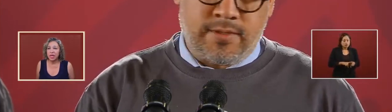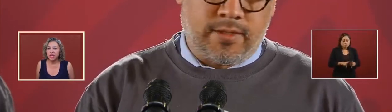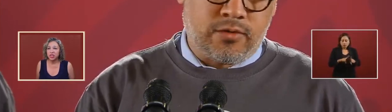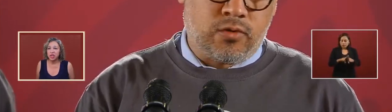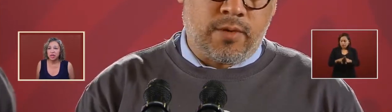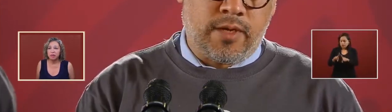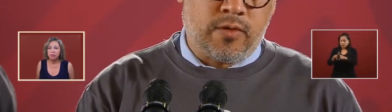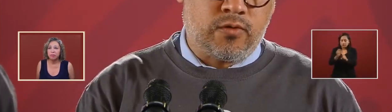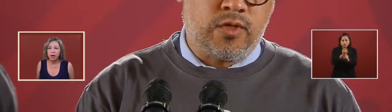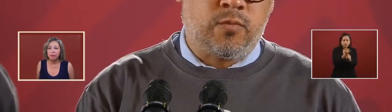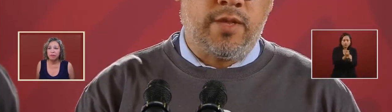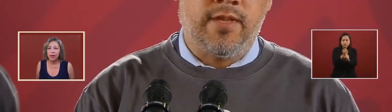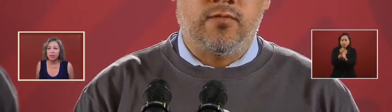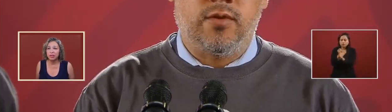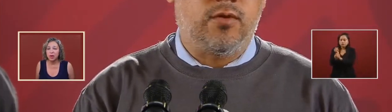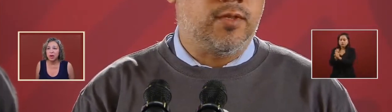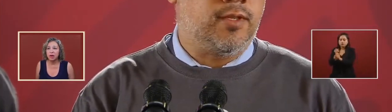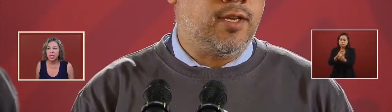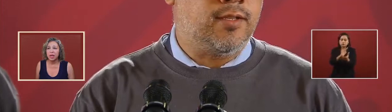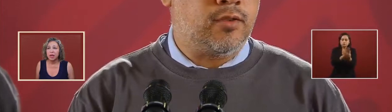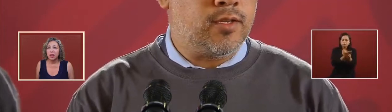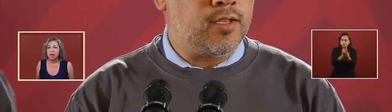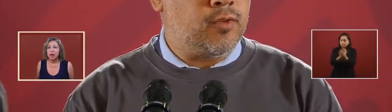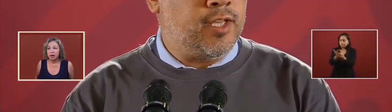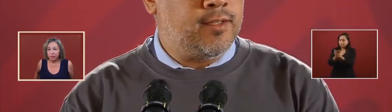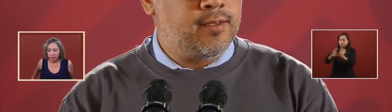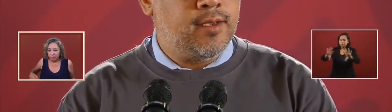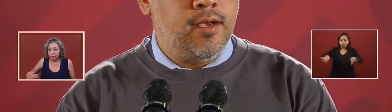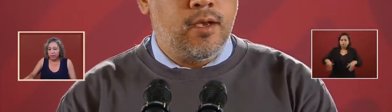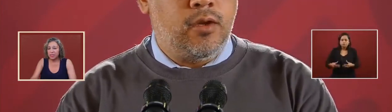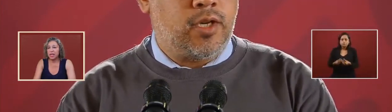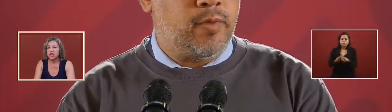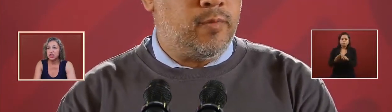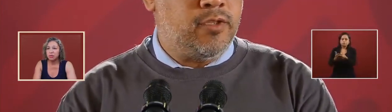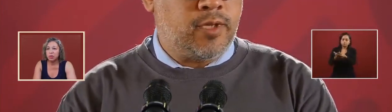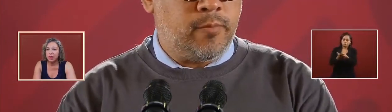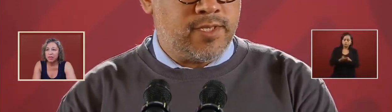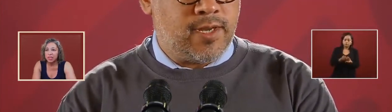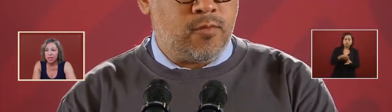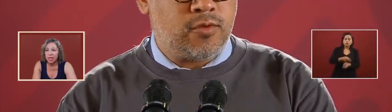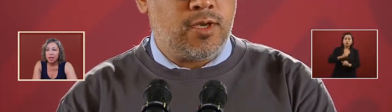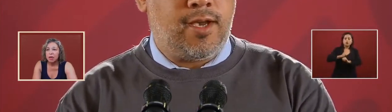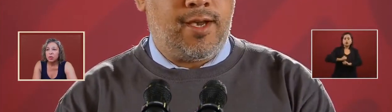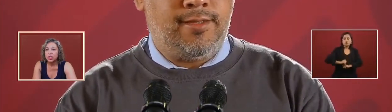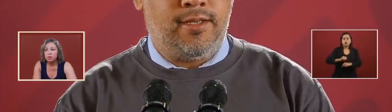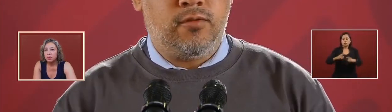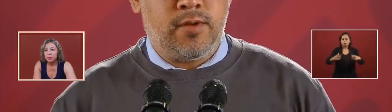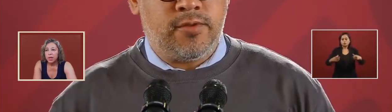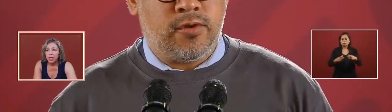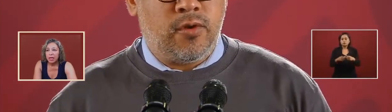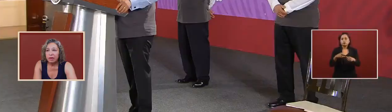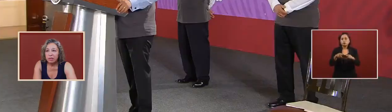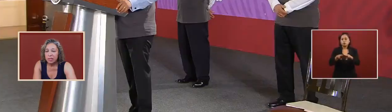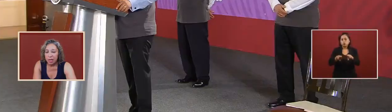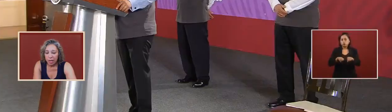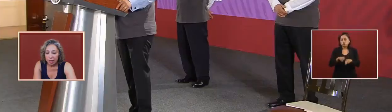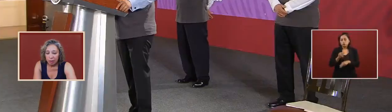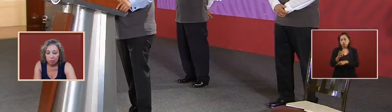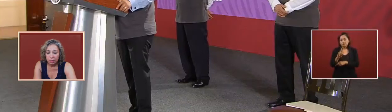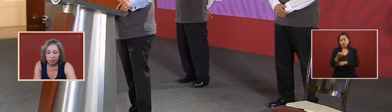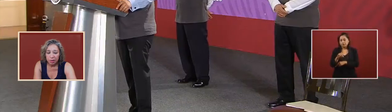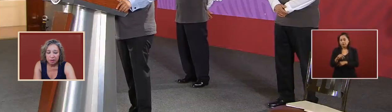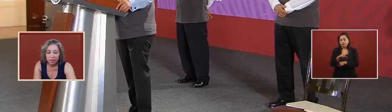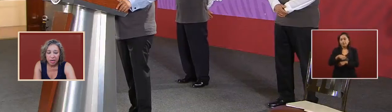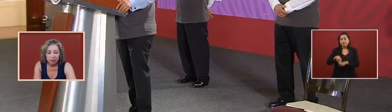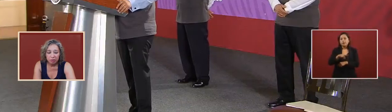investigation and files regarding uh investigation previously which gave us a